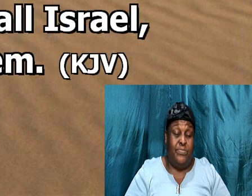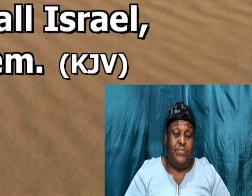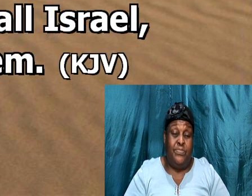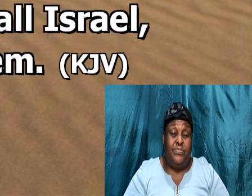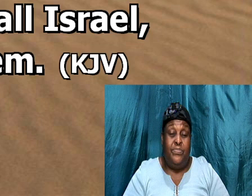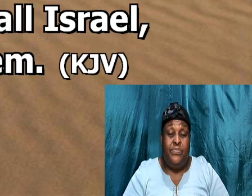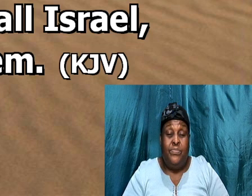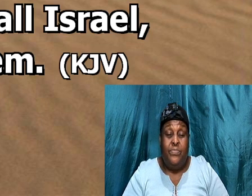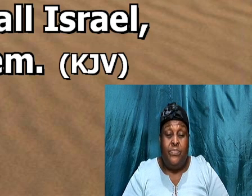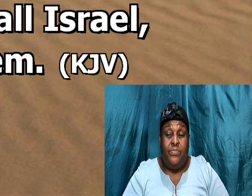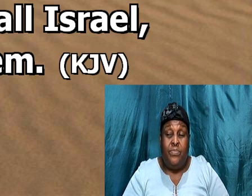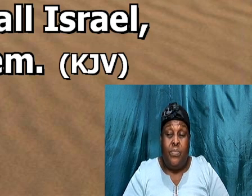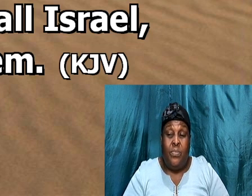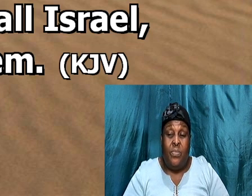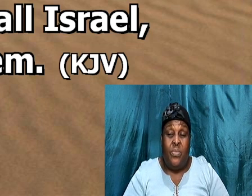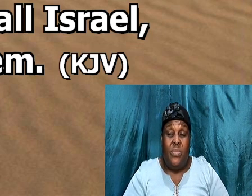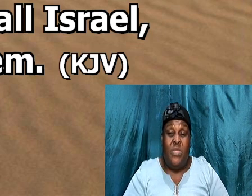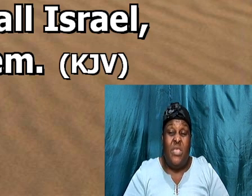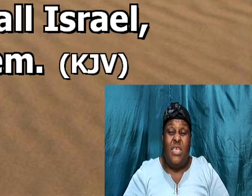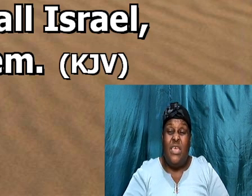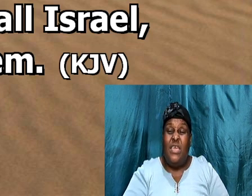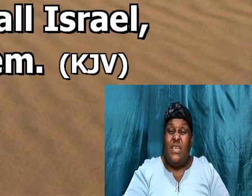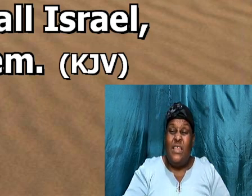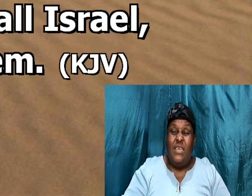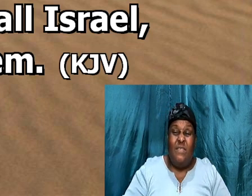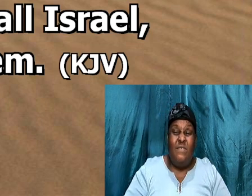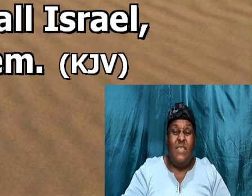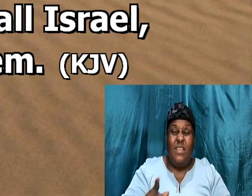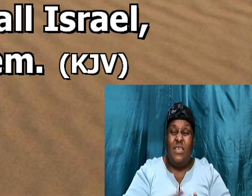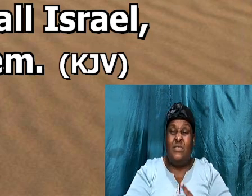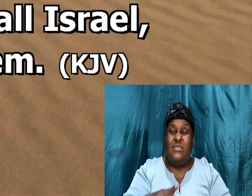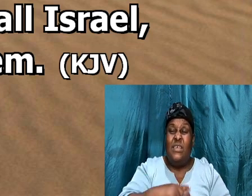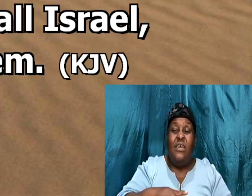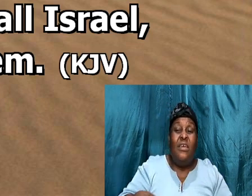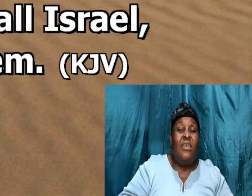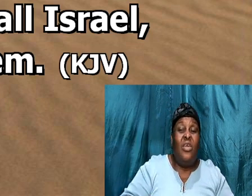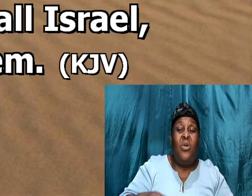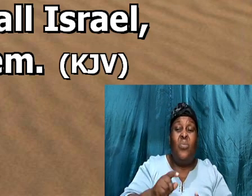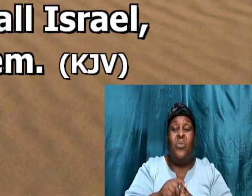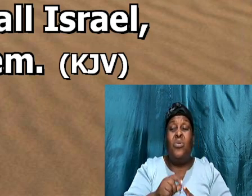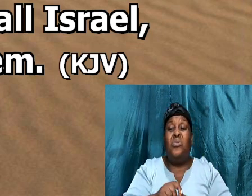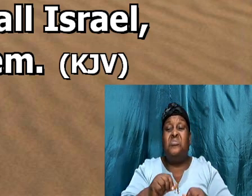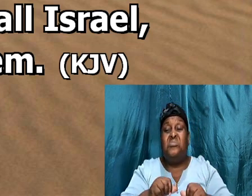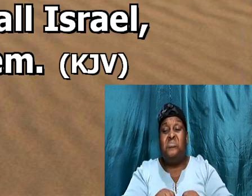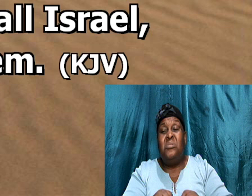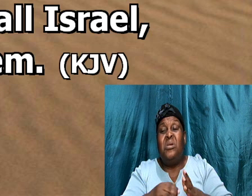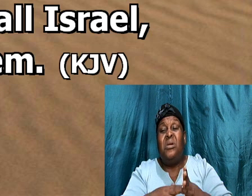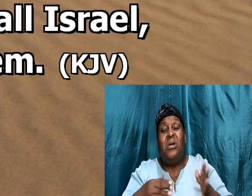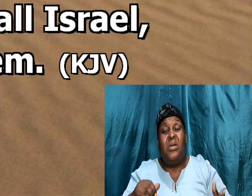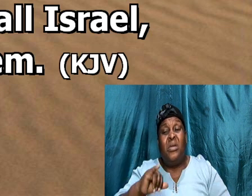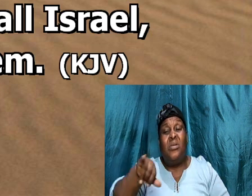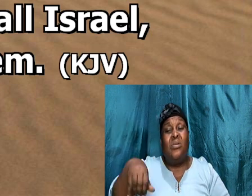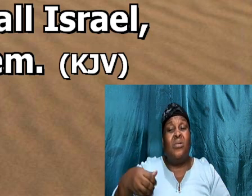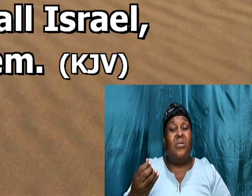continue, nevertheless, the king's word prevailed against Joab, wherefore, Joab departed, and went throughout